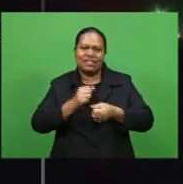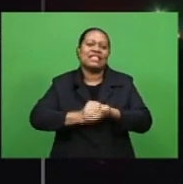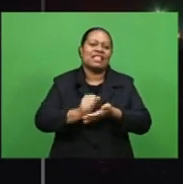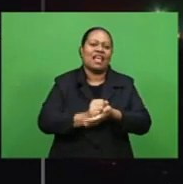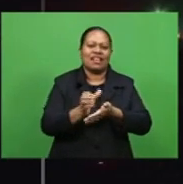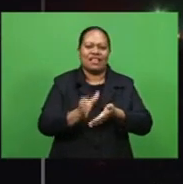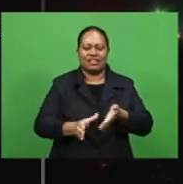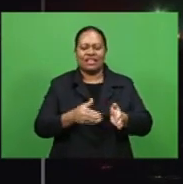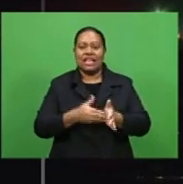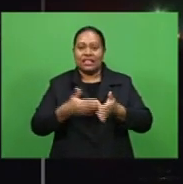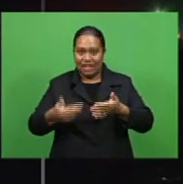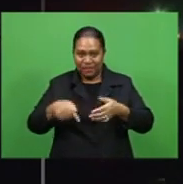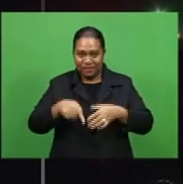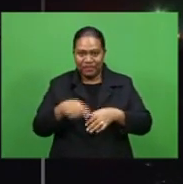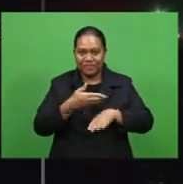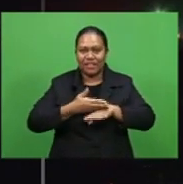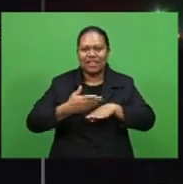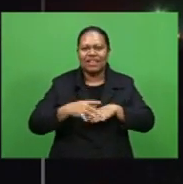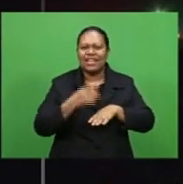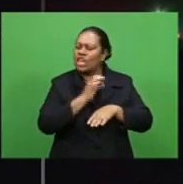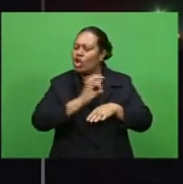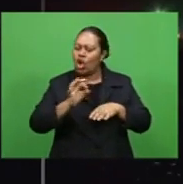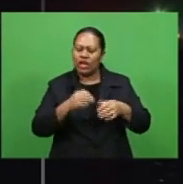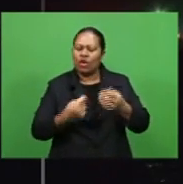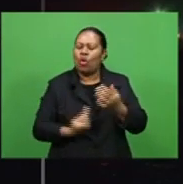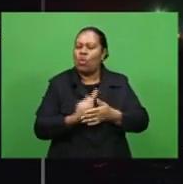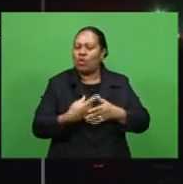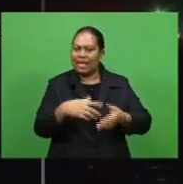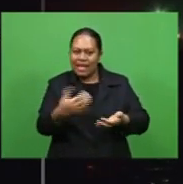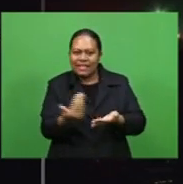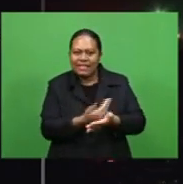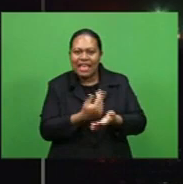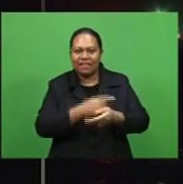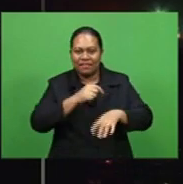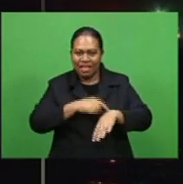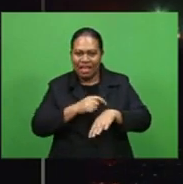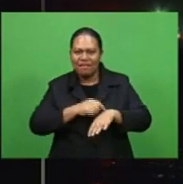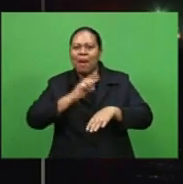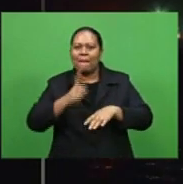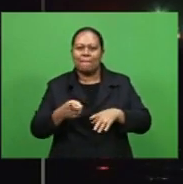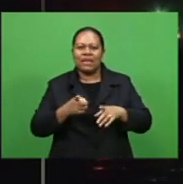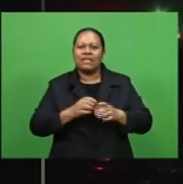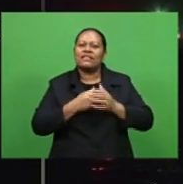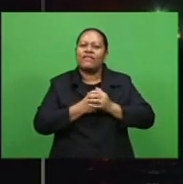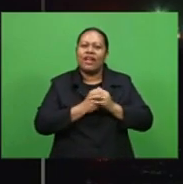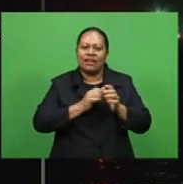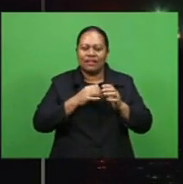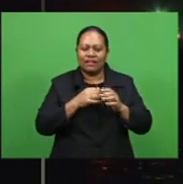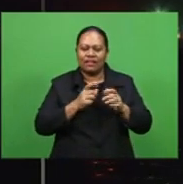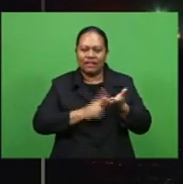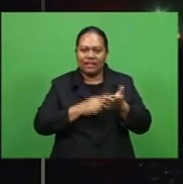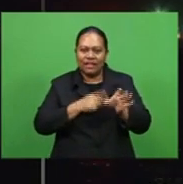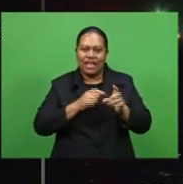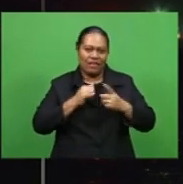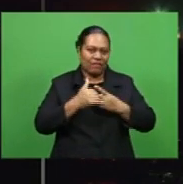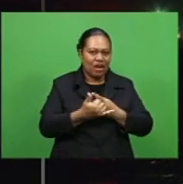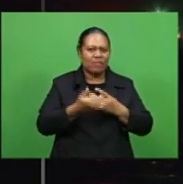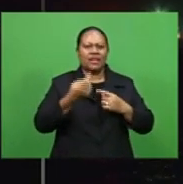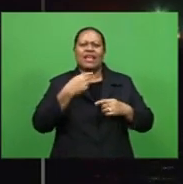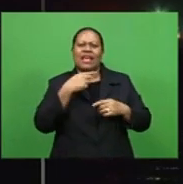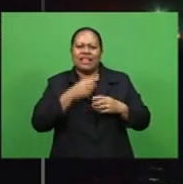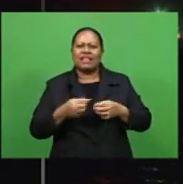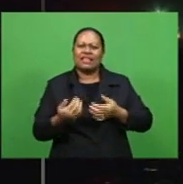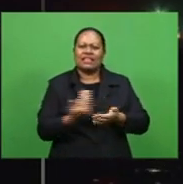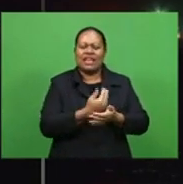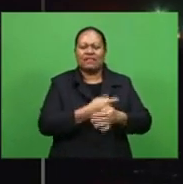this new invention not only saves time but is easy to use environmentally friendly and drastically improves the quality